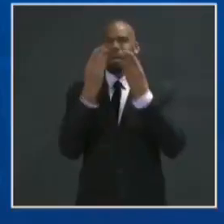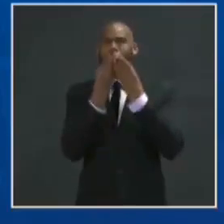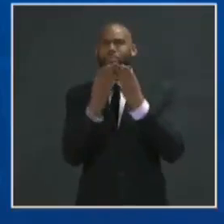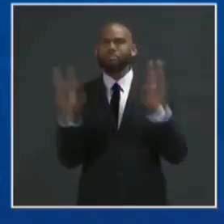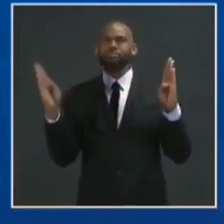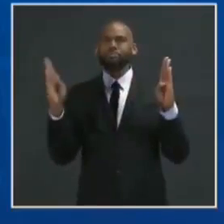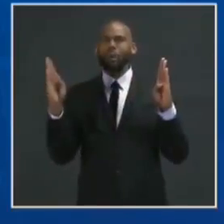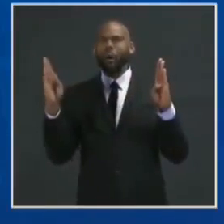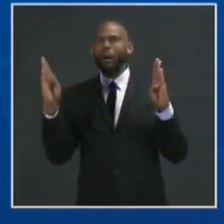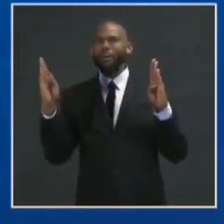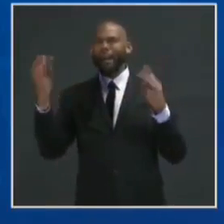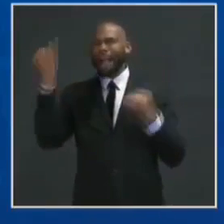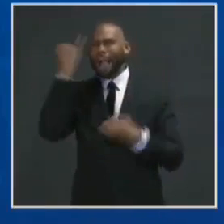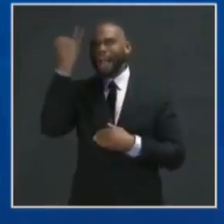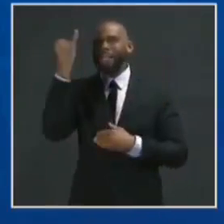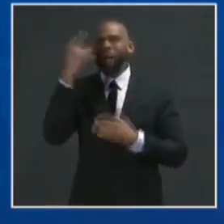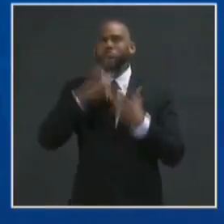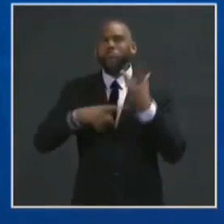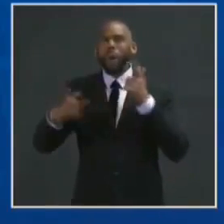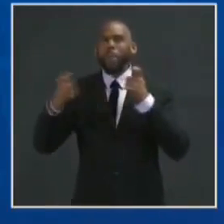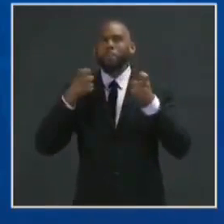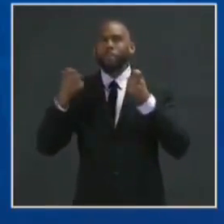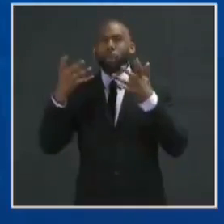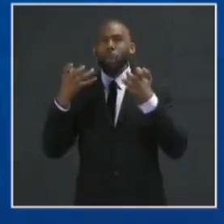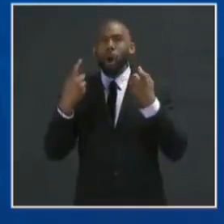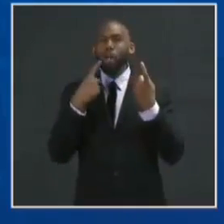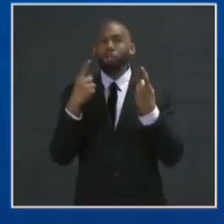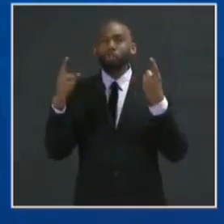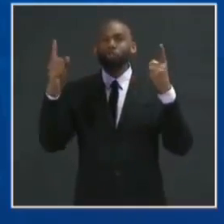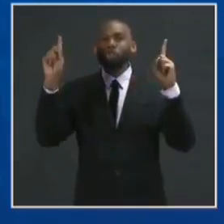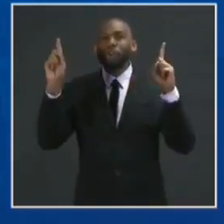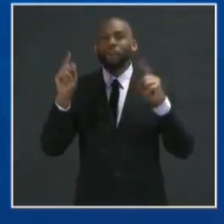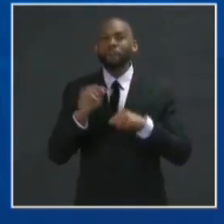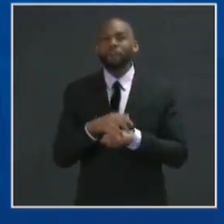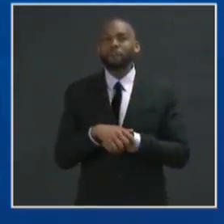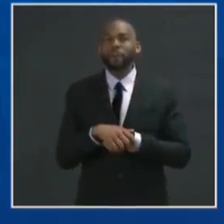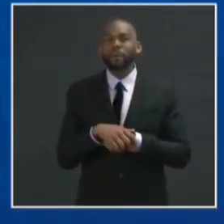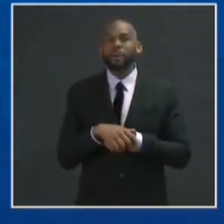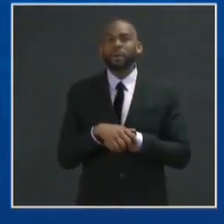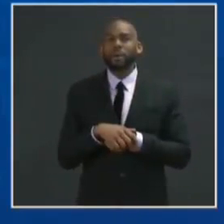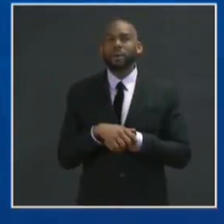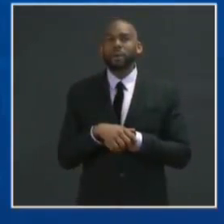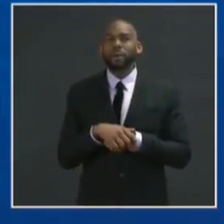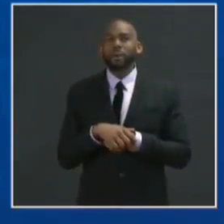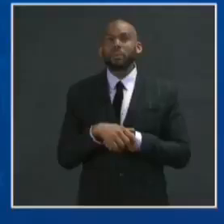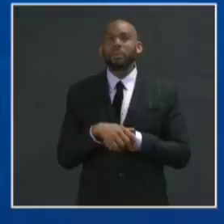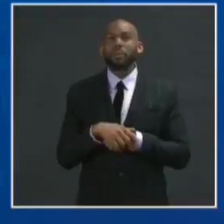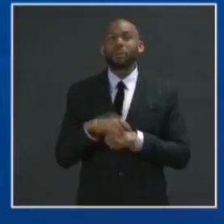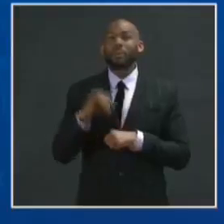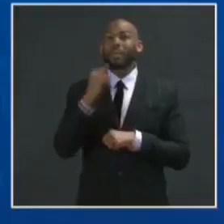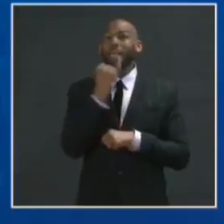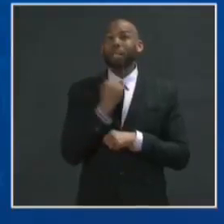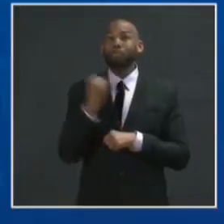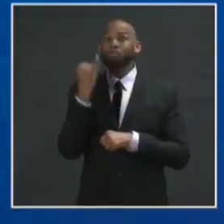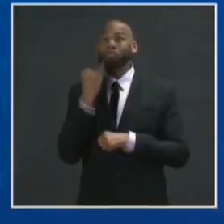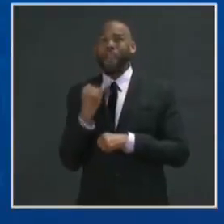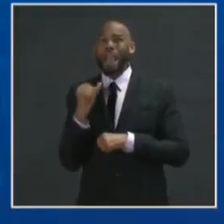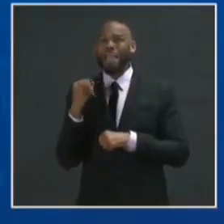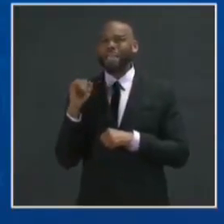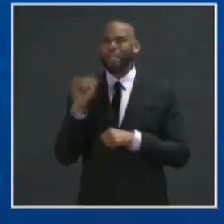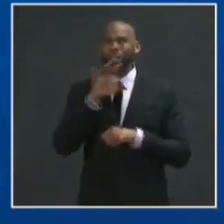administration is trying to achieve in the Middle East? For example, does the administration still consider the Saudis and the Israelis important allies?